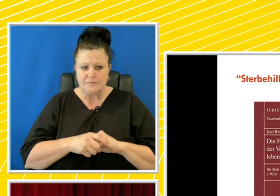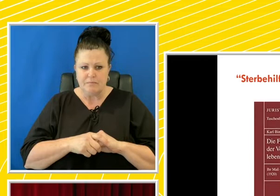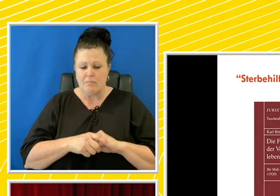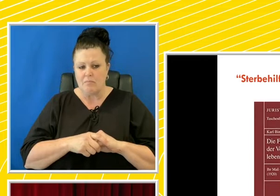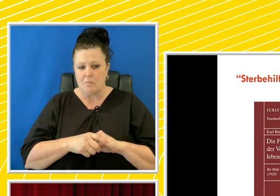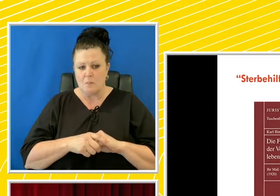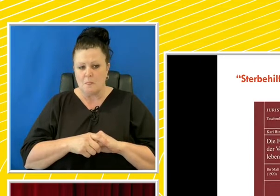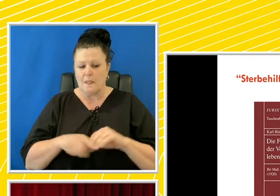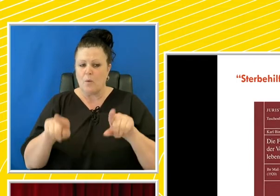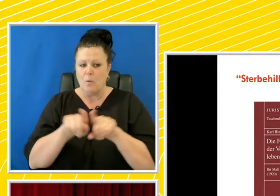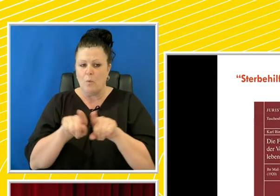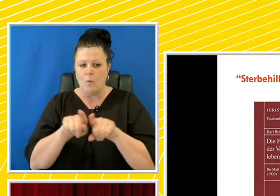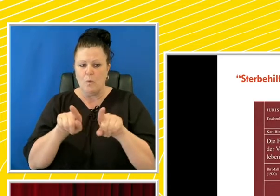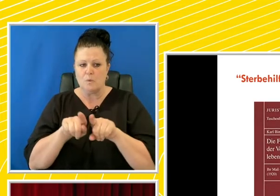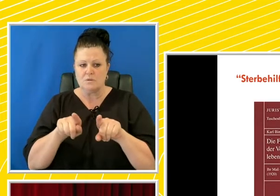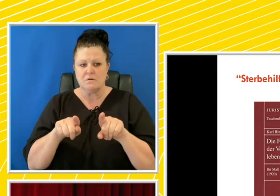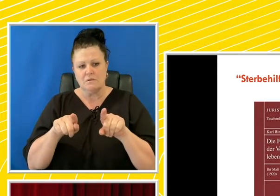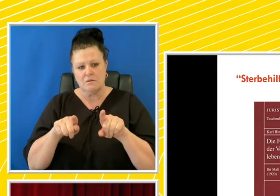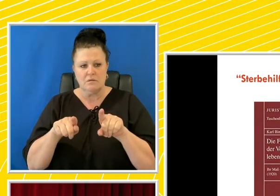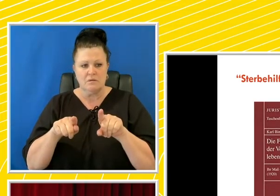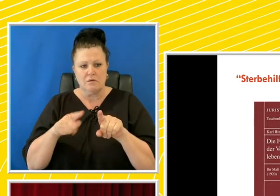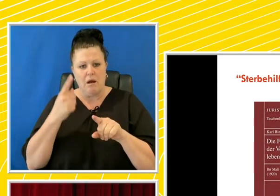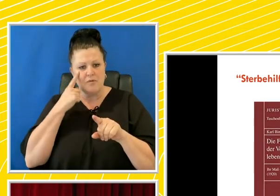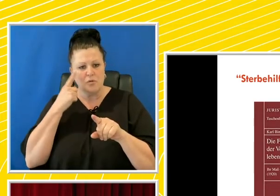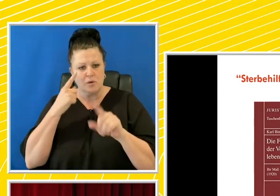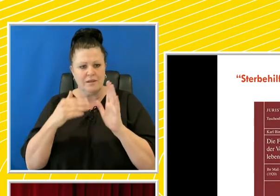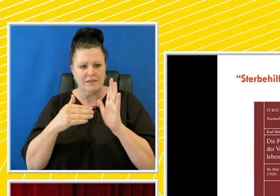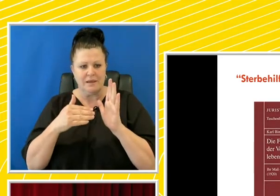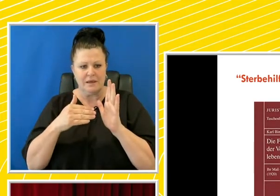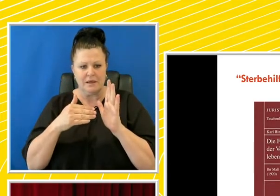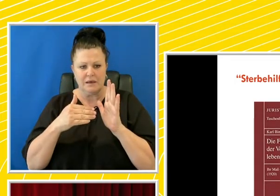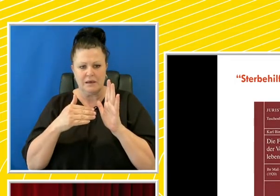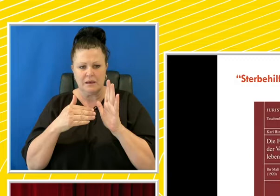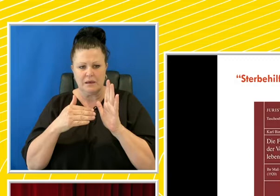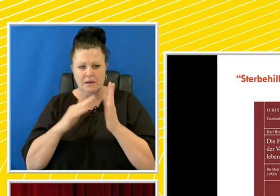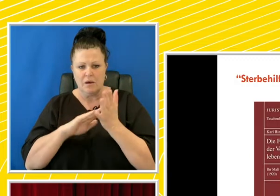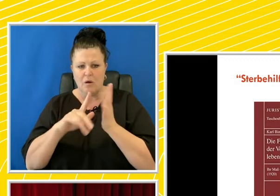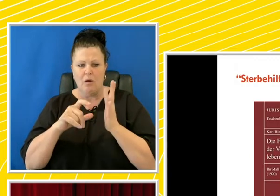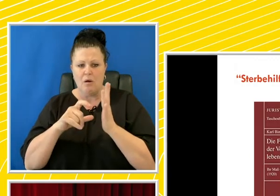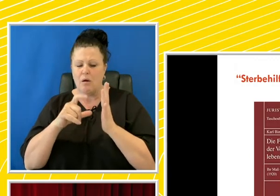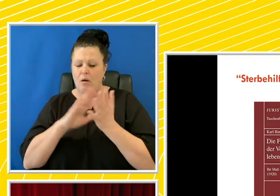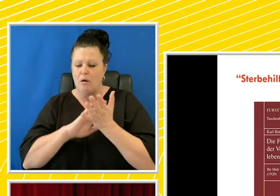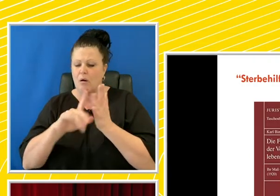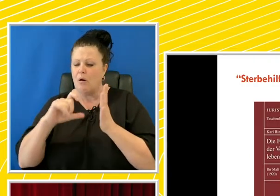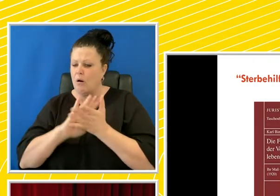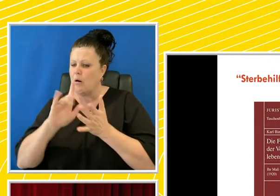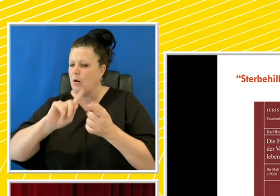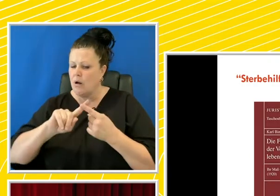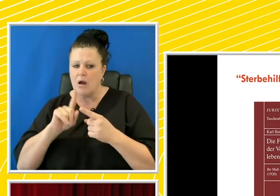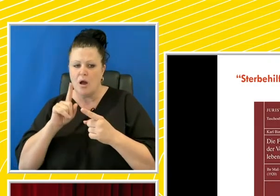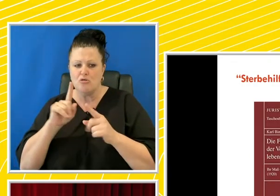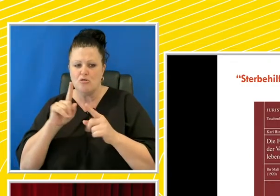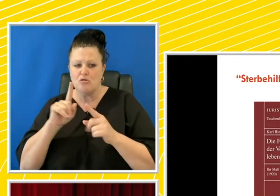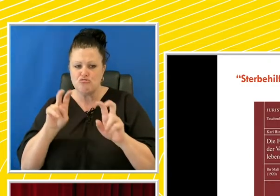the Binding and Hocker monograph that Darren referenced, there is the